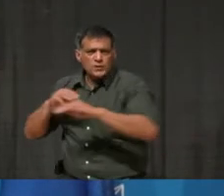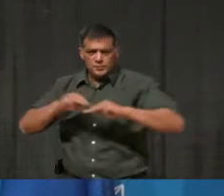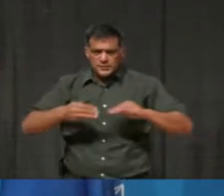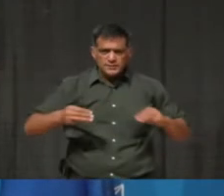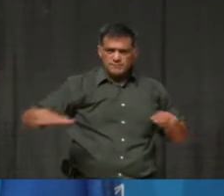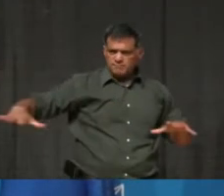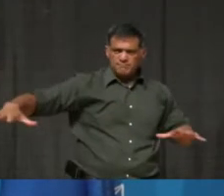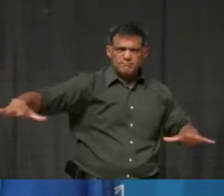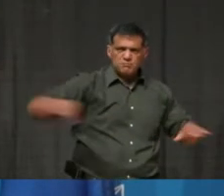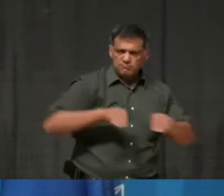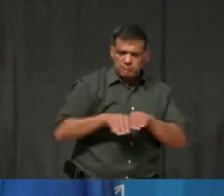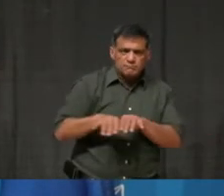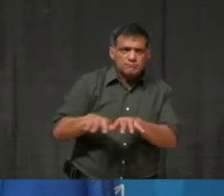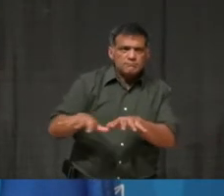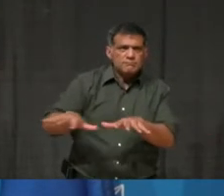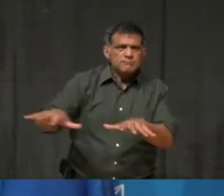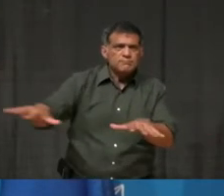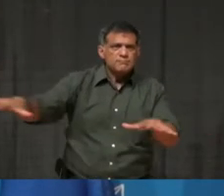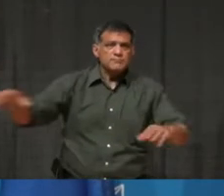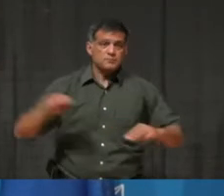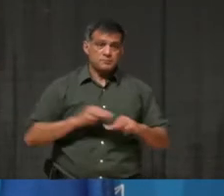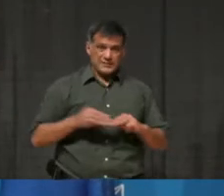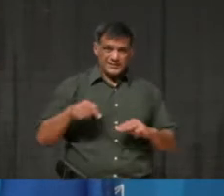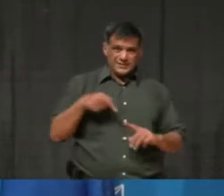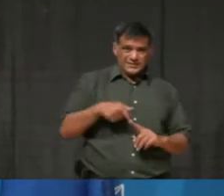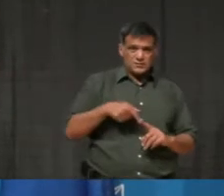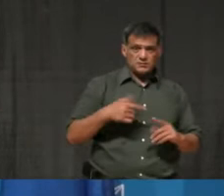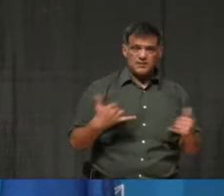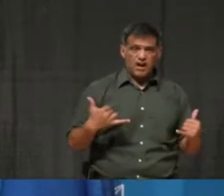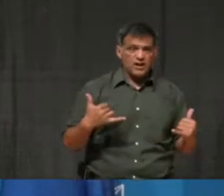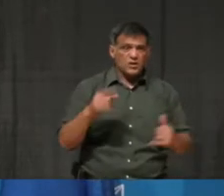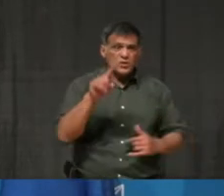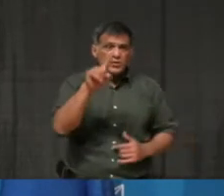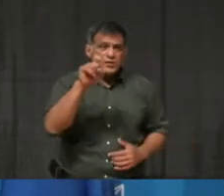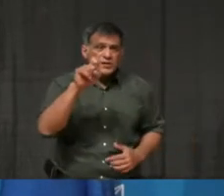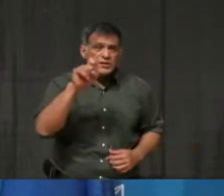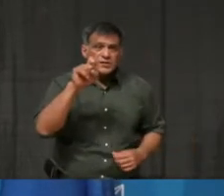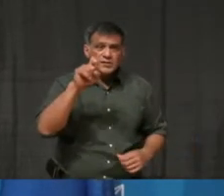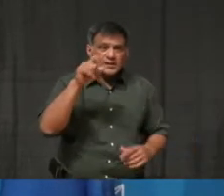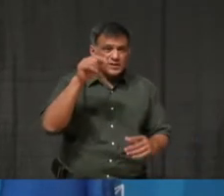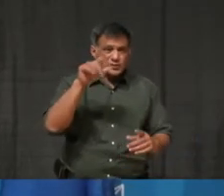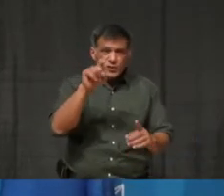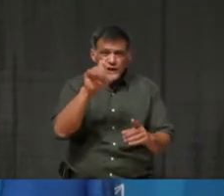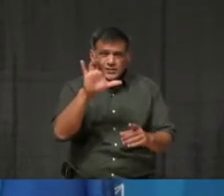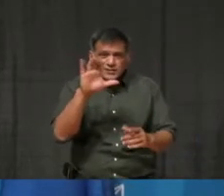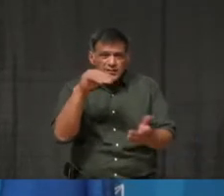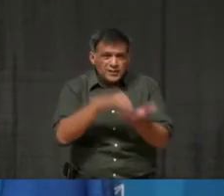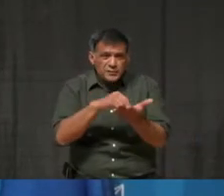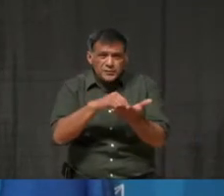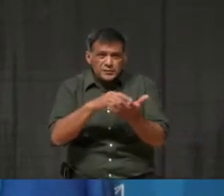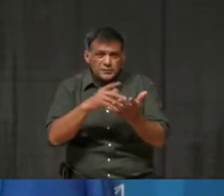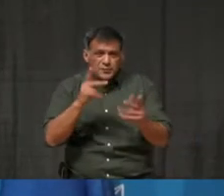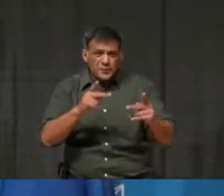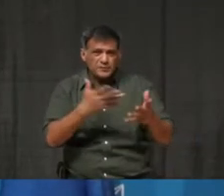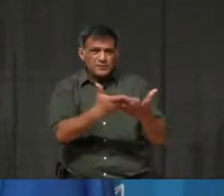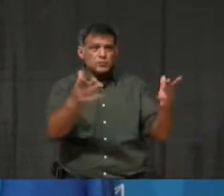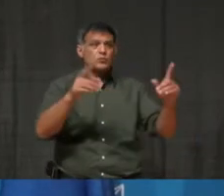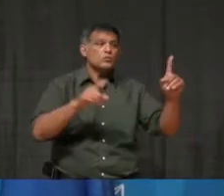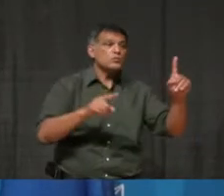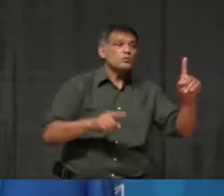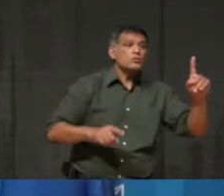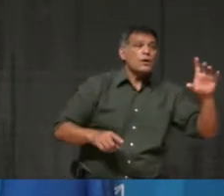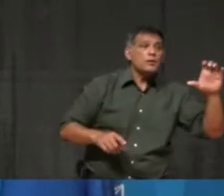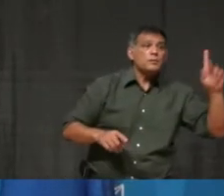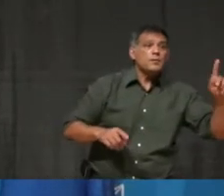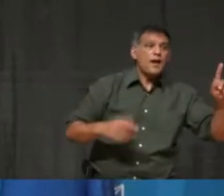Rates of COVID-19 in Mississauga currently sit at 100 cases per 100,000, which is 2.5 times higher than even